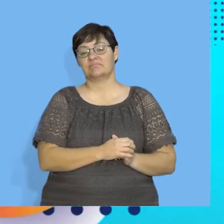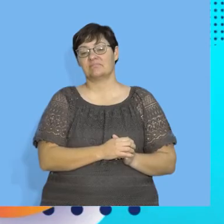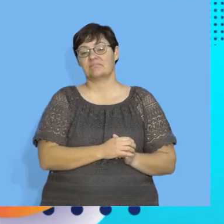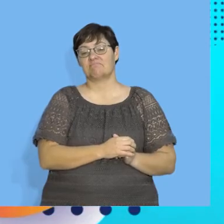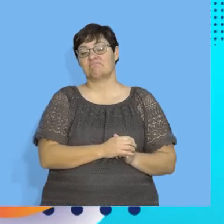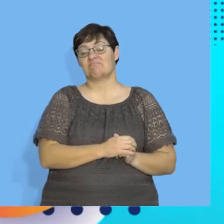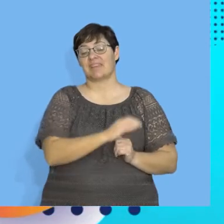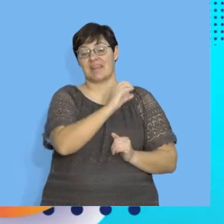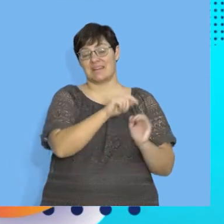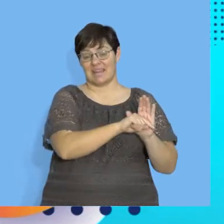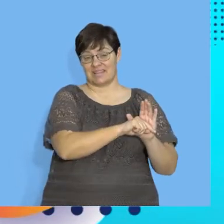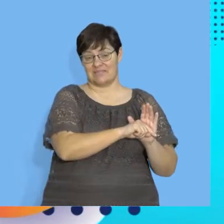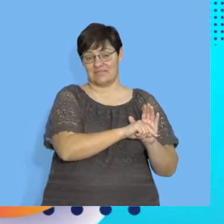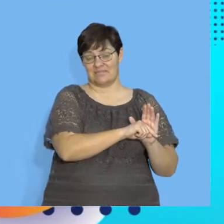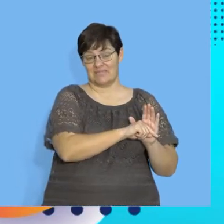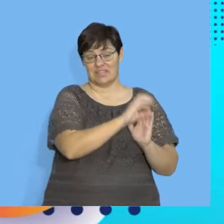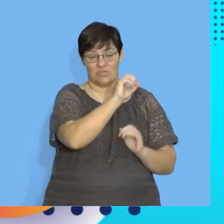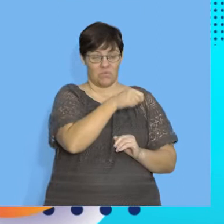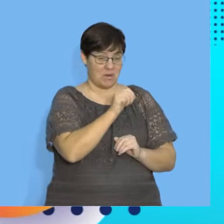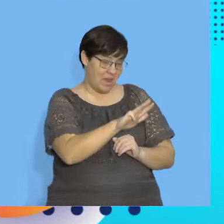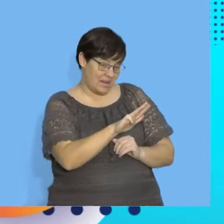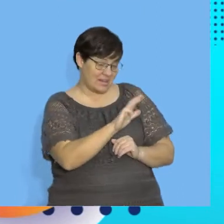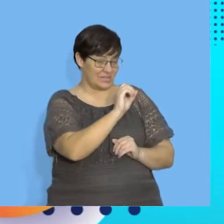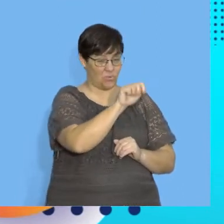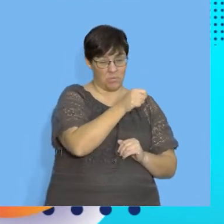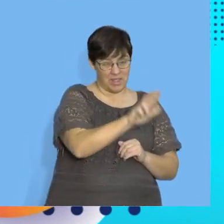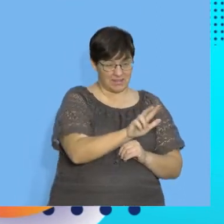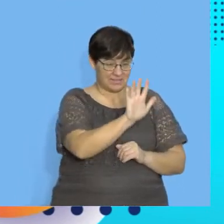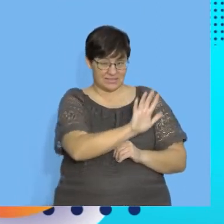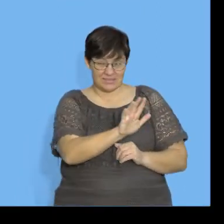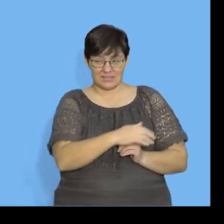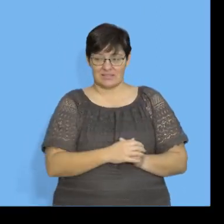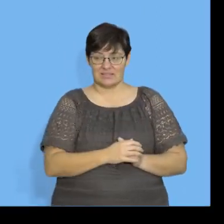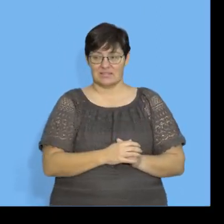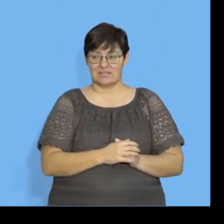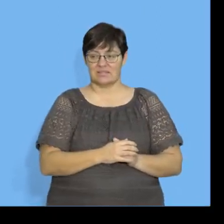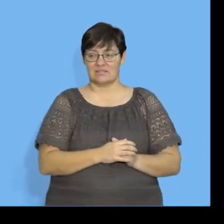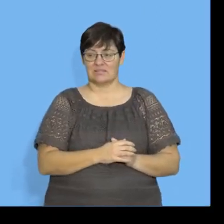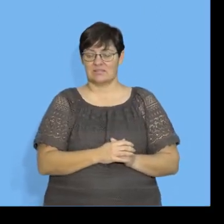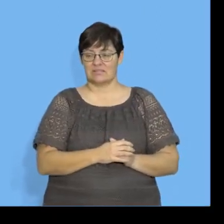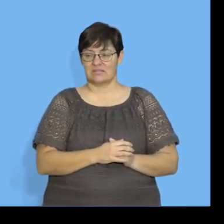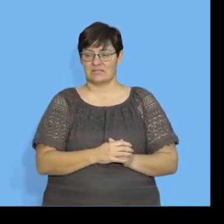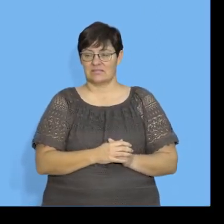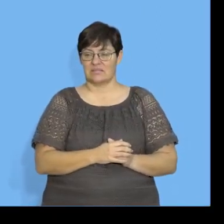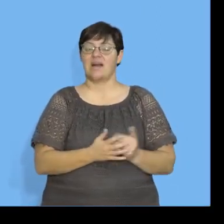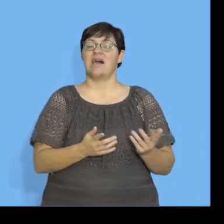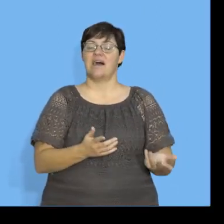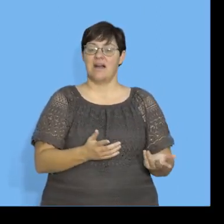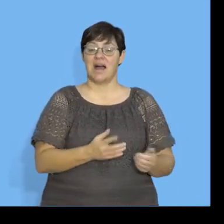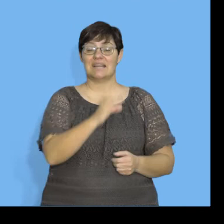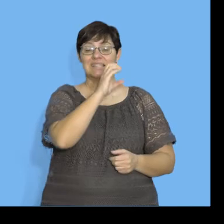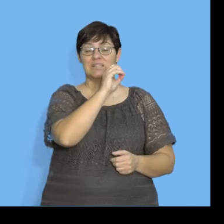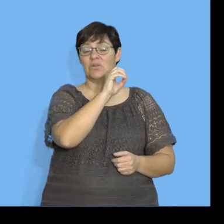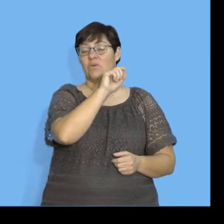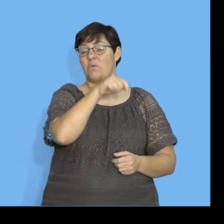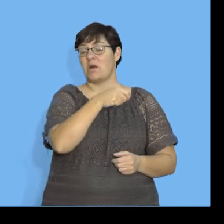Negative 0.9? Negative 0.8? Let's see what we have. So, we have